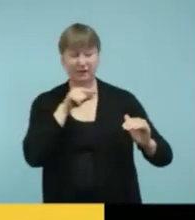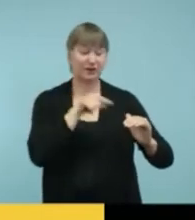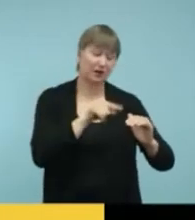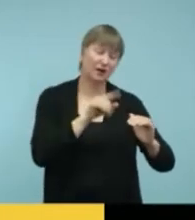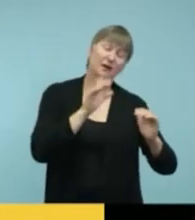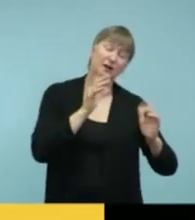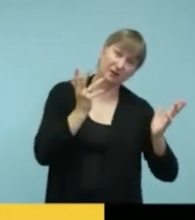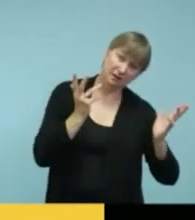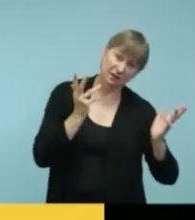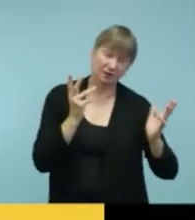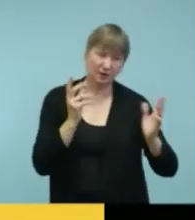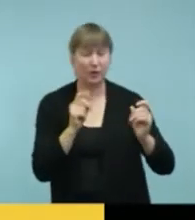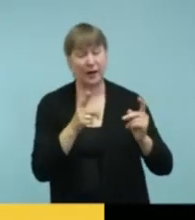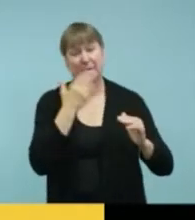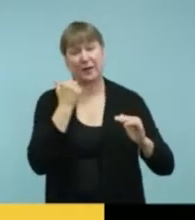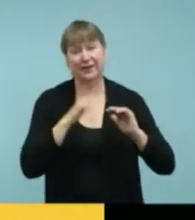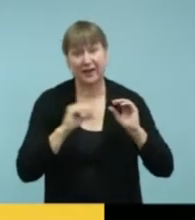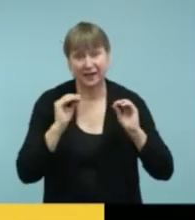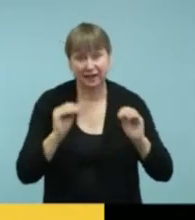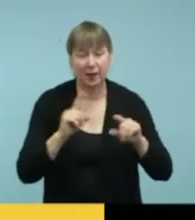preference will always be FM DM.